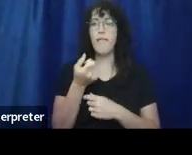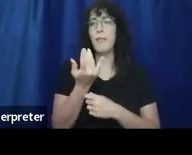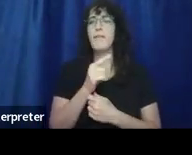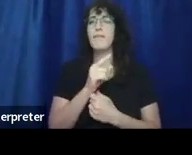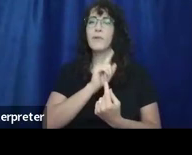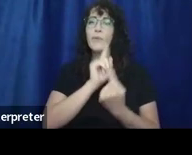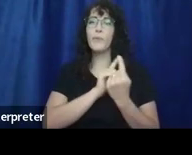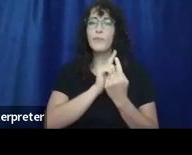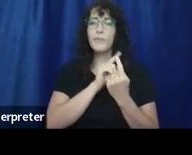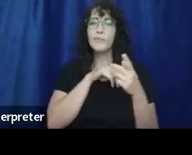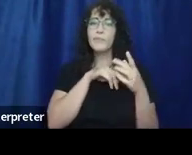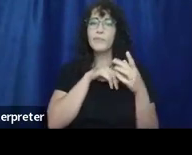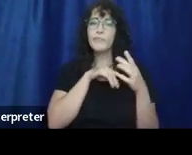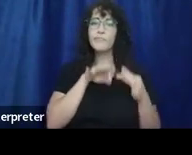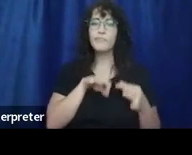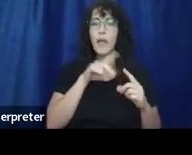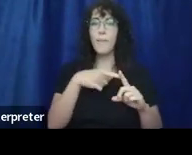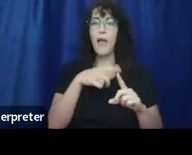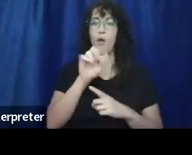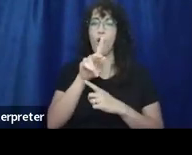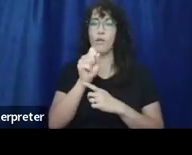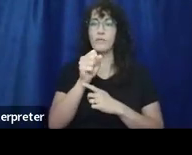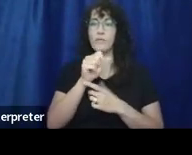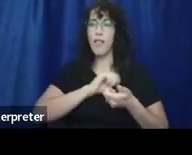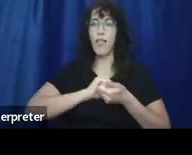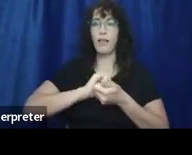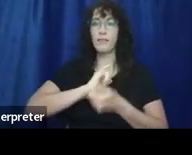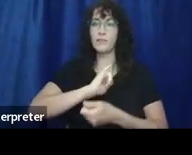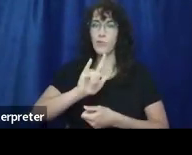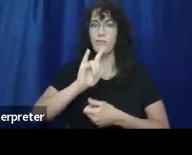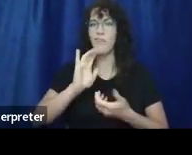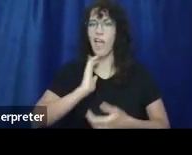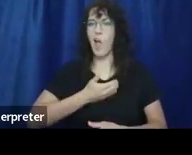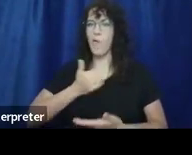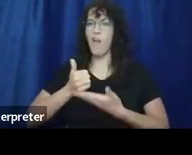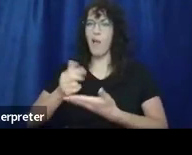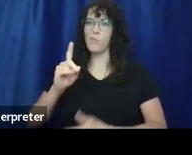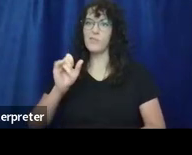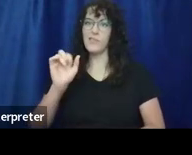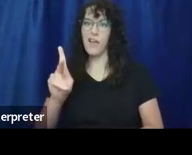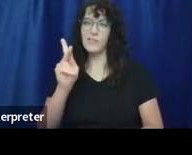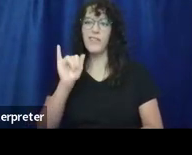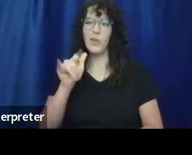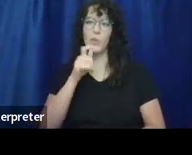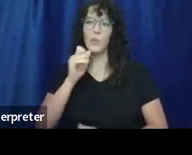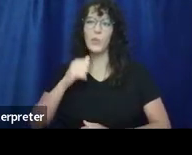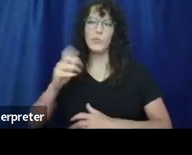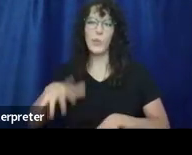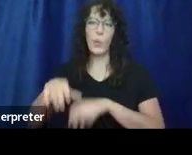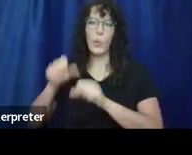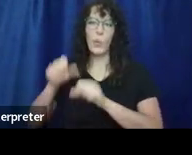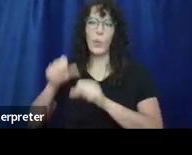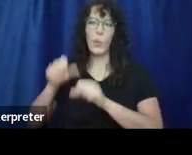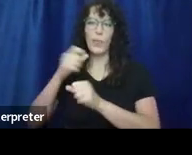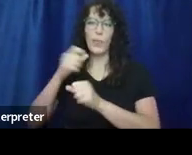Arts Alliance Illinois and our help desk, which is the program sort of putting on this series, tell you a little bit about ourselves. And we'll